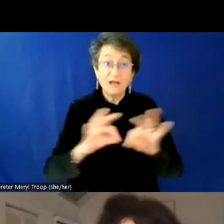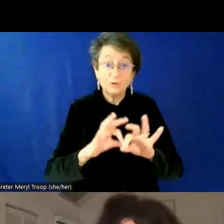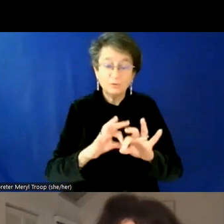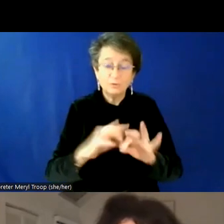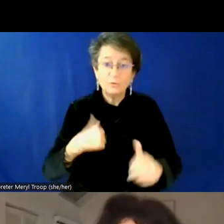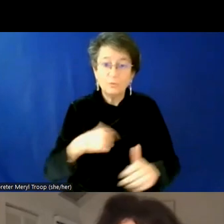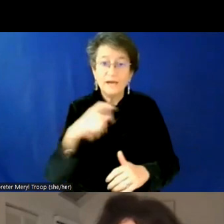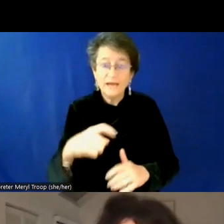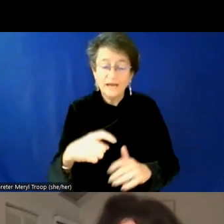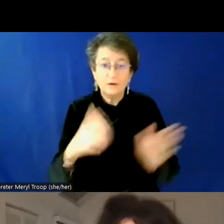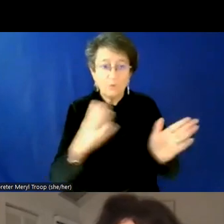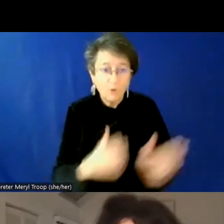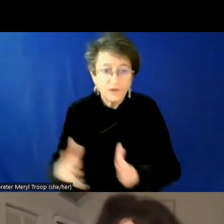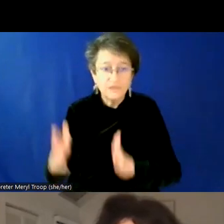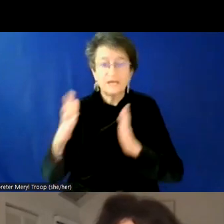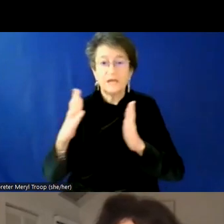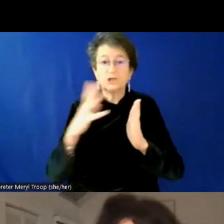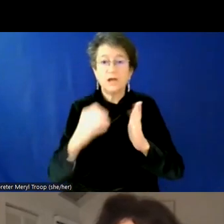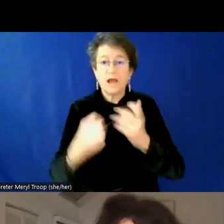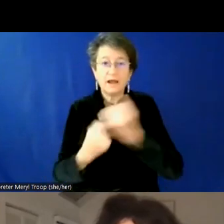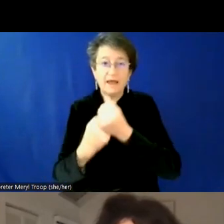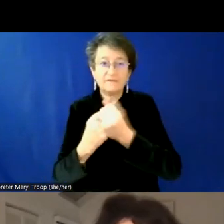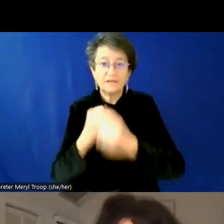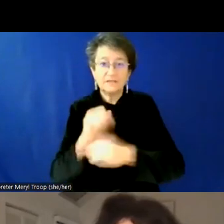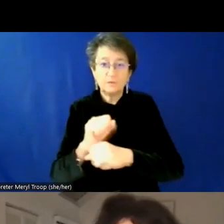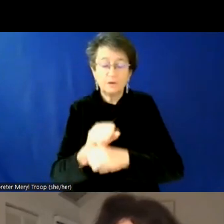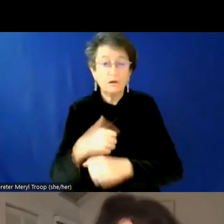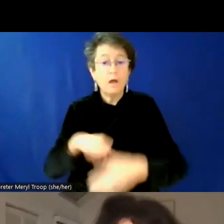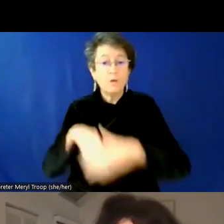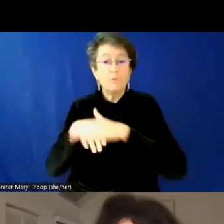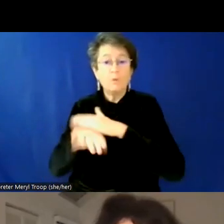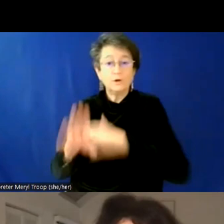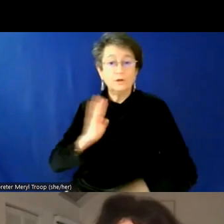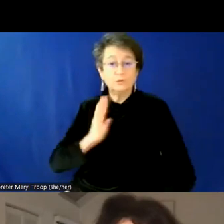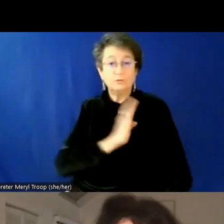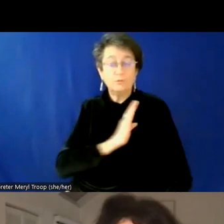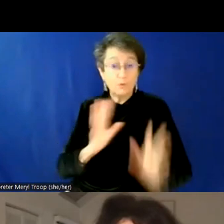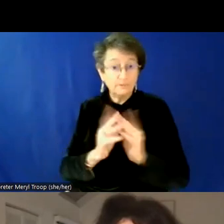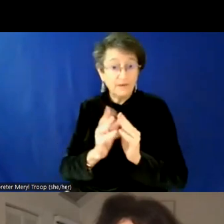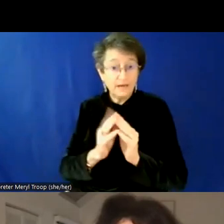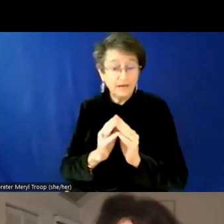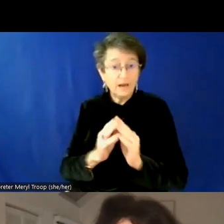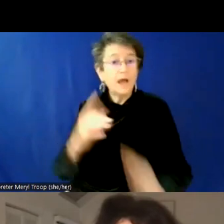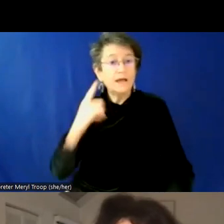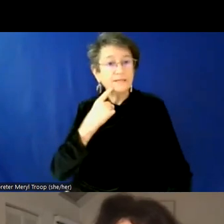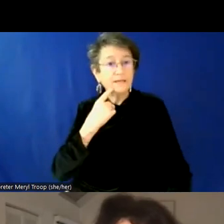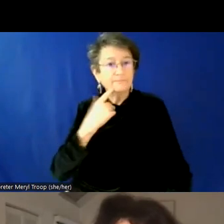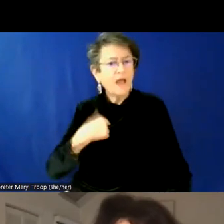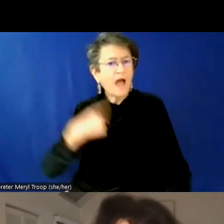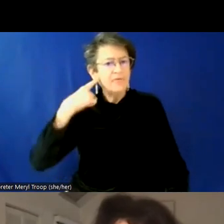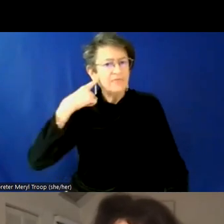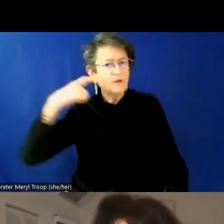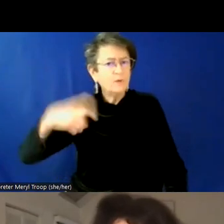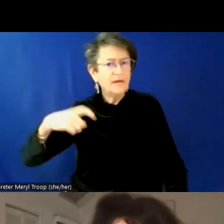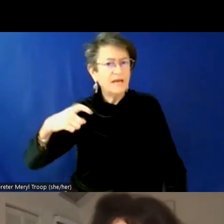own advocacy organization. And so I, I walked into a board meeting one day at Maine TransNet and I said, Hey, I think we need an executive director. And, uh, if